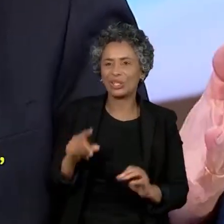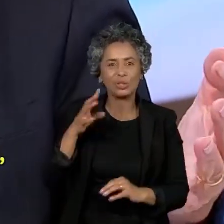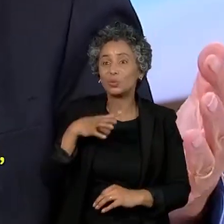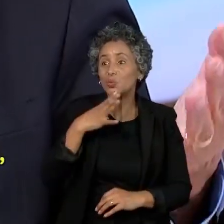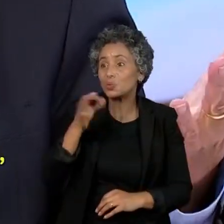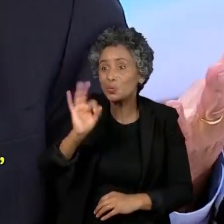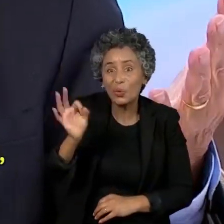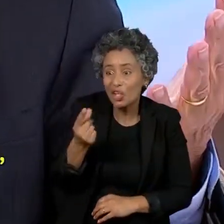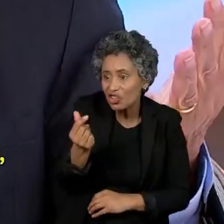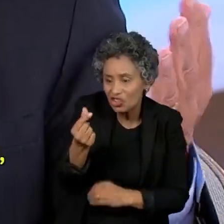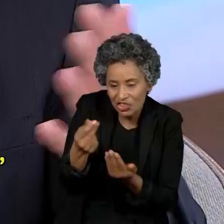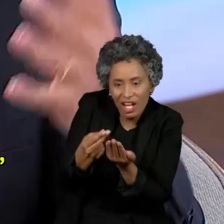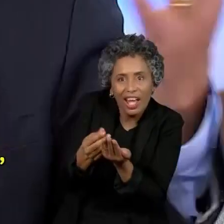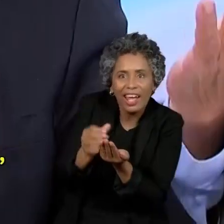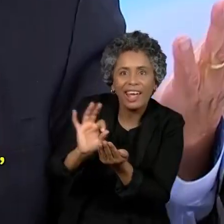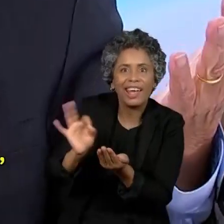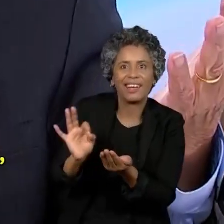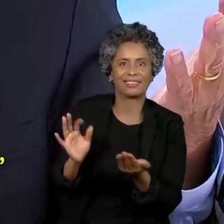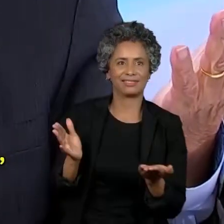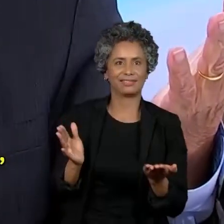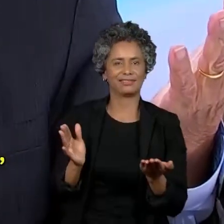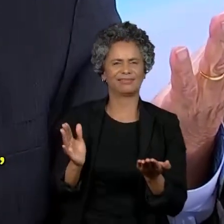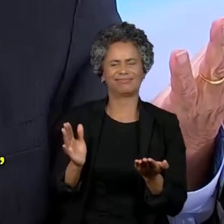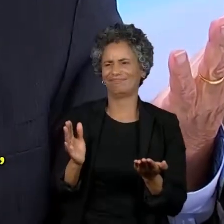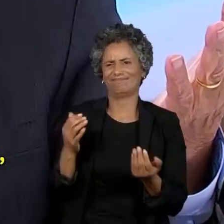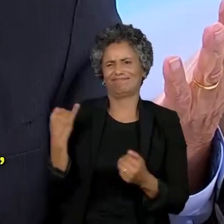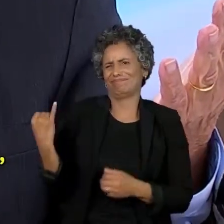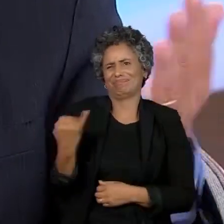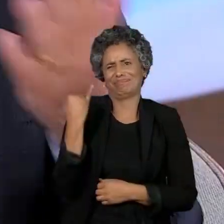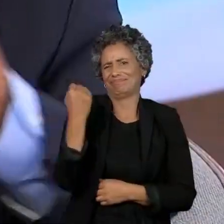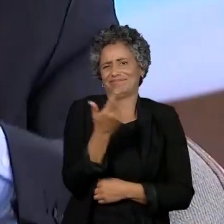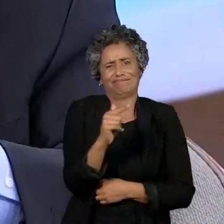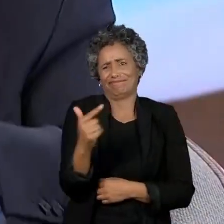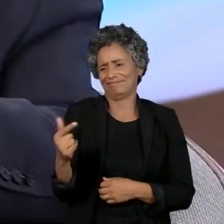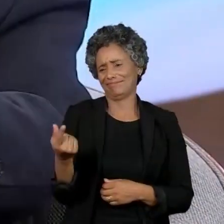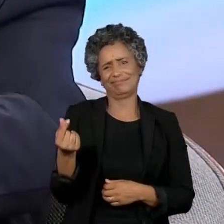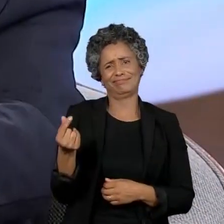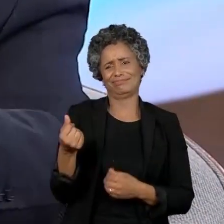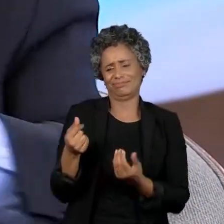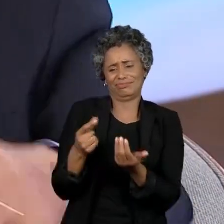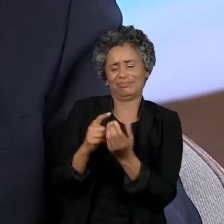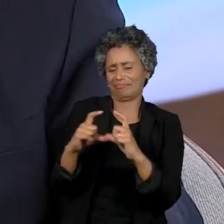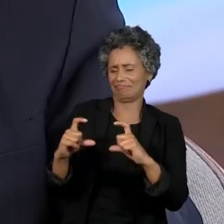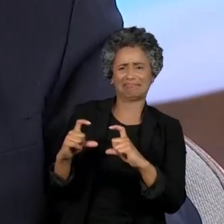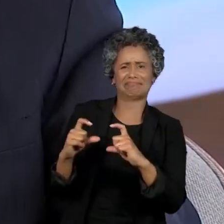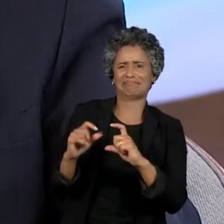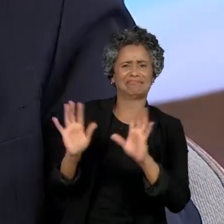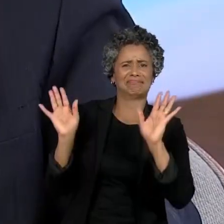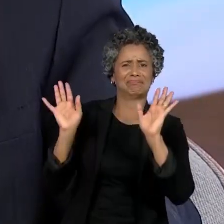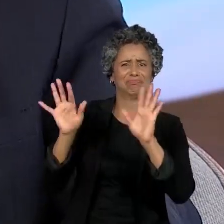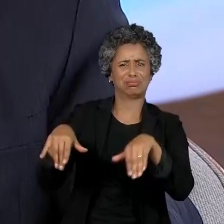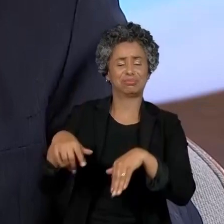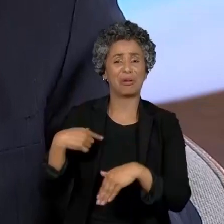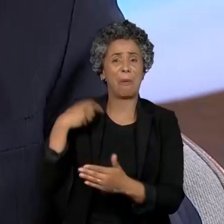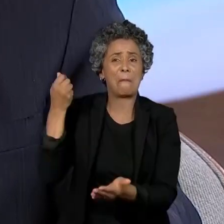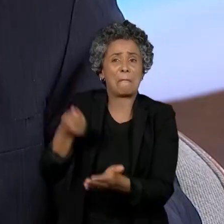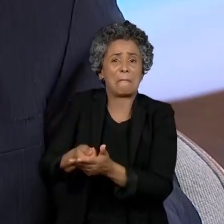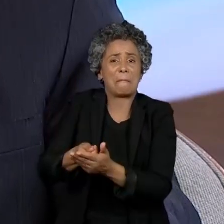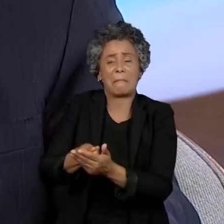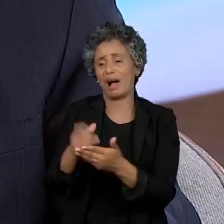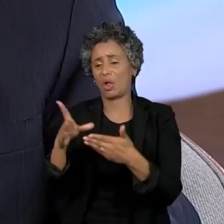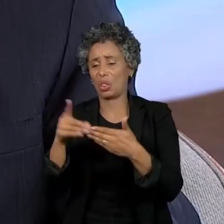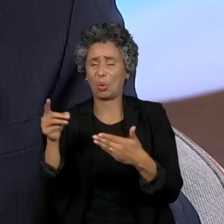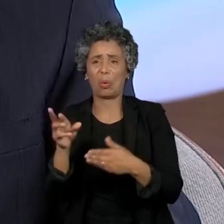So, in that way, currency isn't important. But whether I pay in dollars